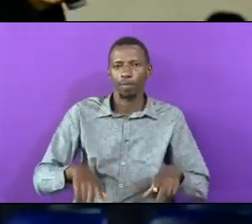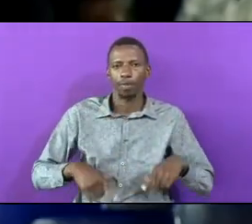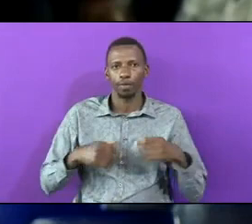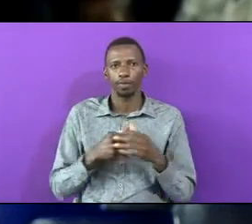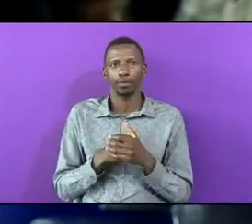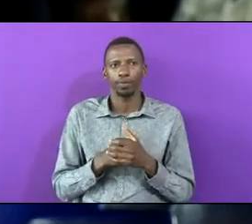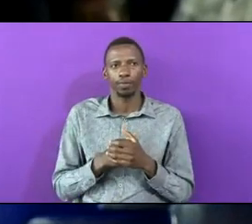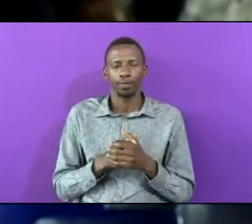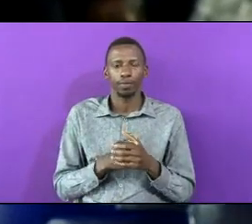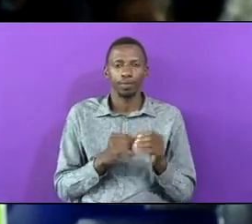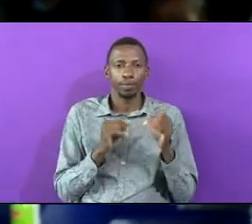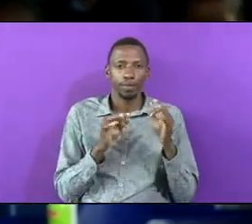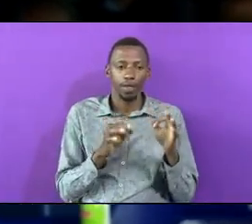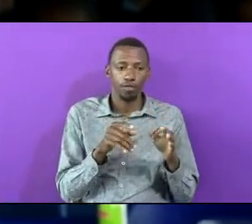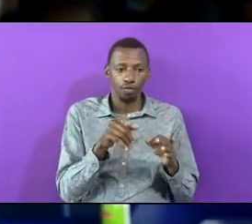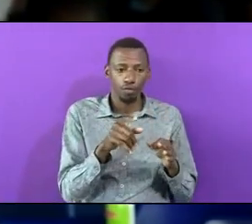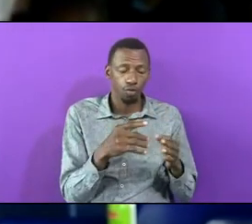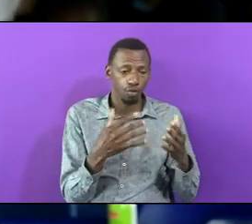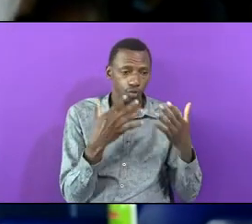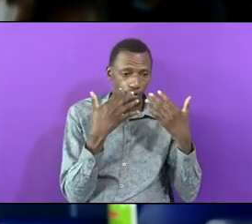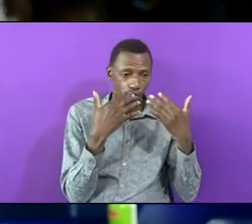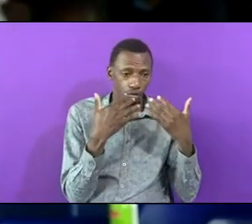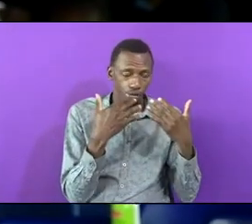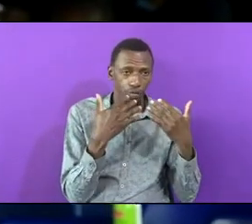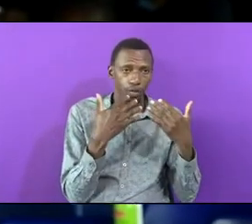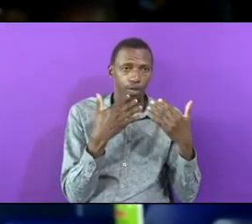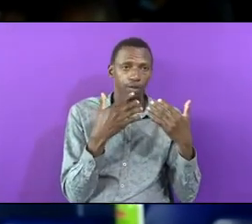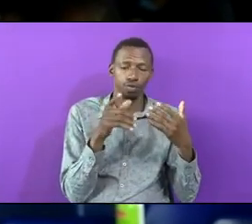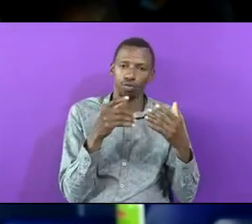If You Smell You Smell